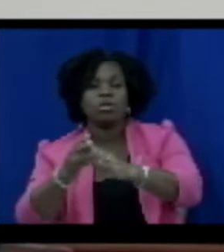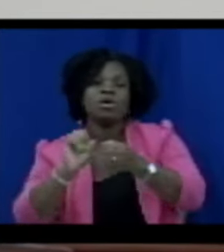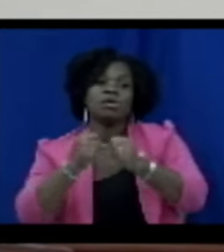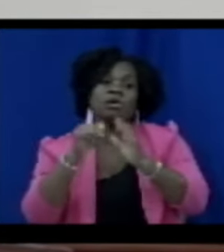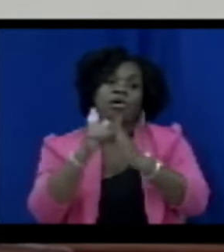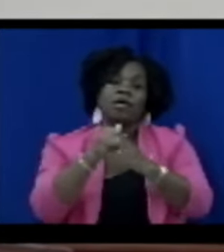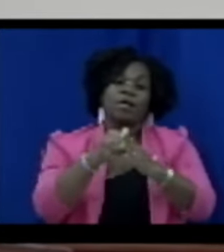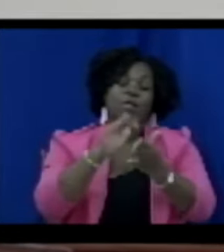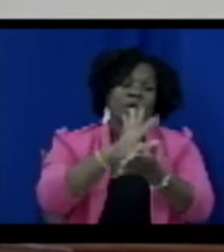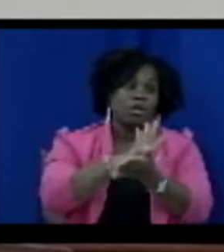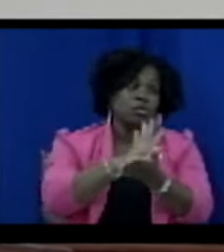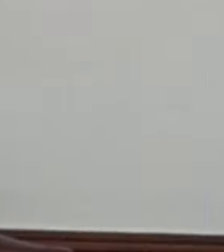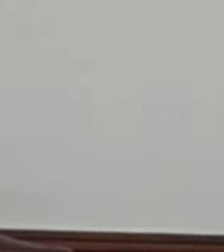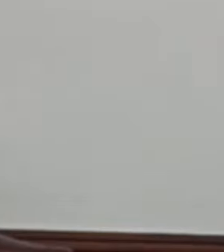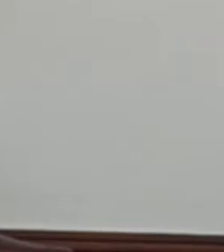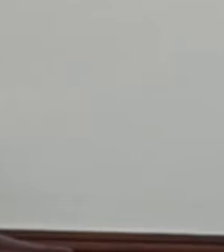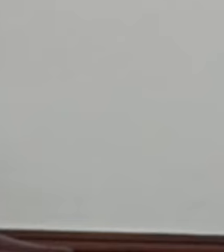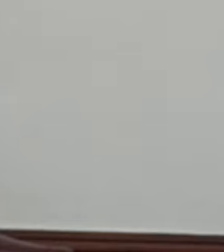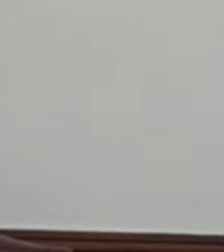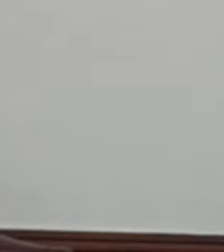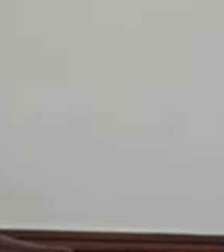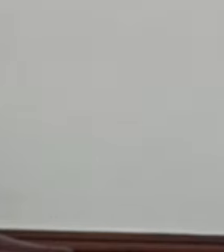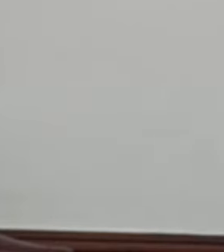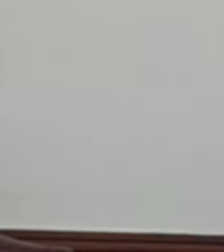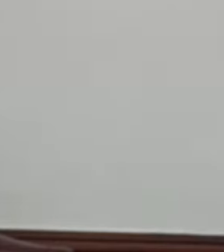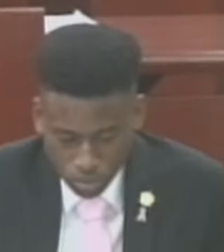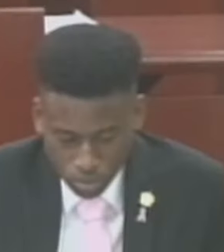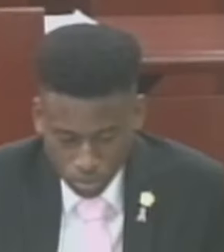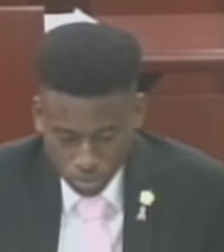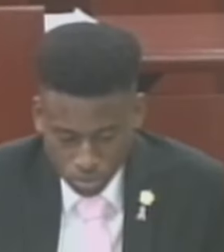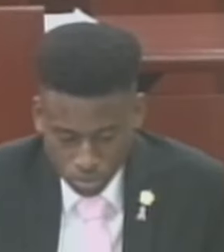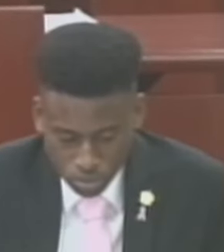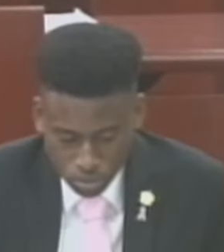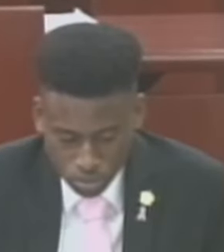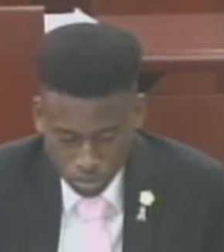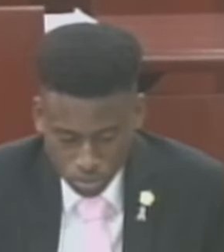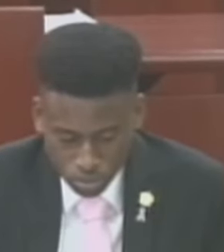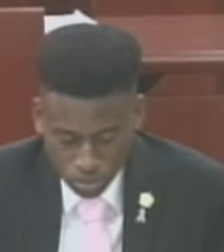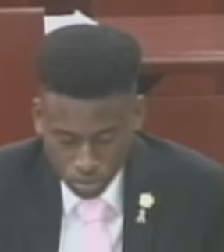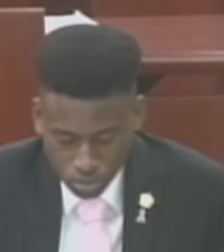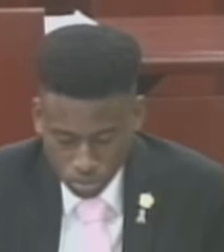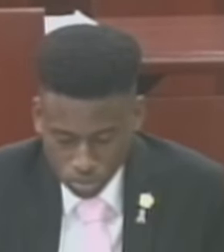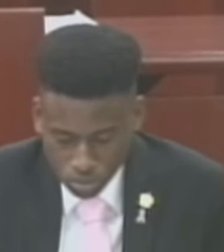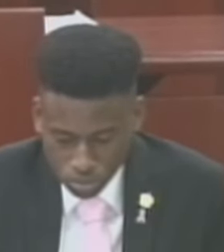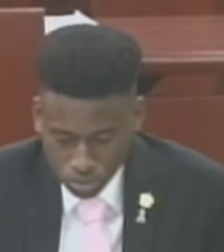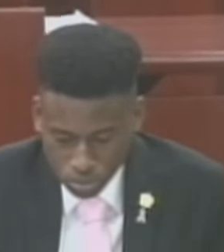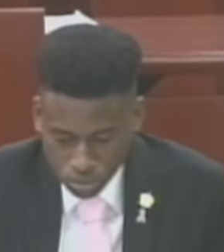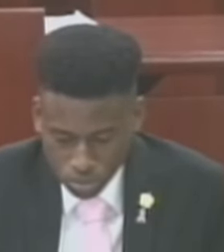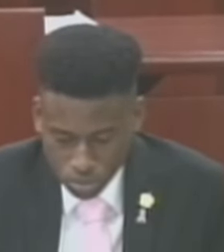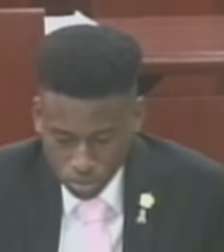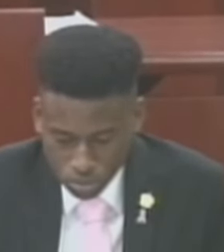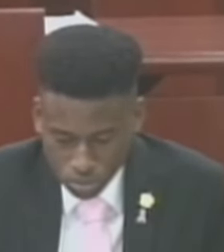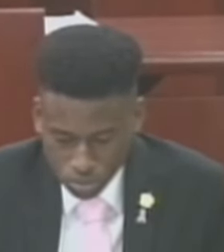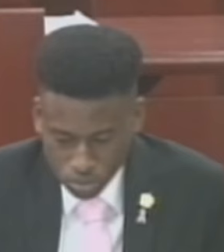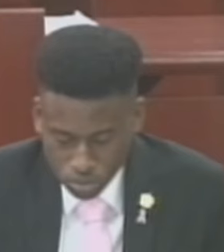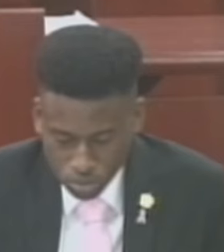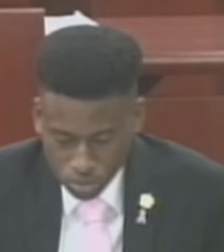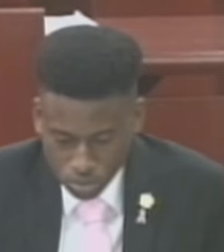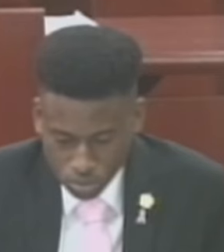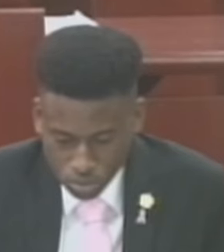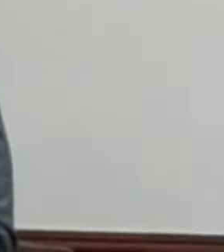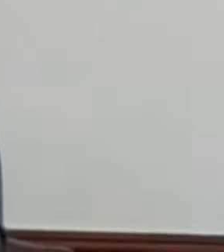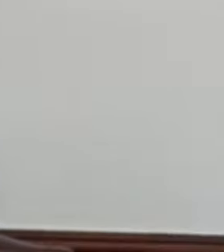community, the K-On High School Best, that has a website, it's an organization that seeks to really support the school even